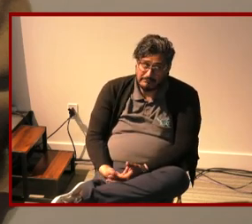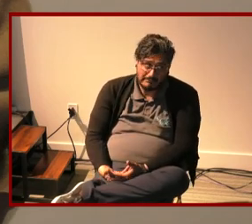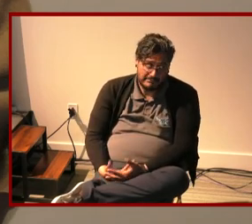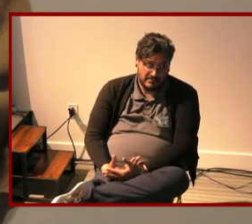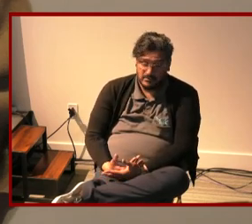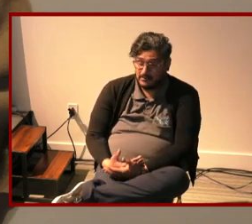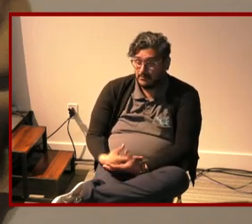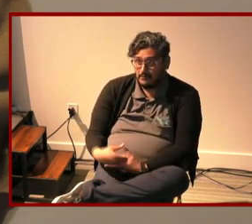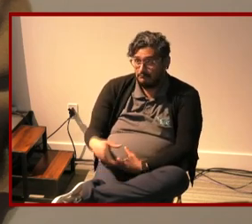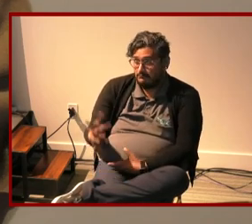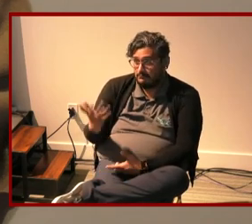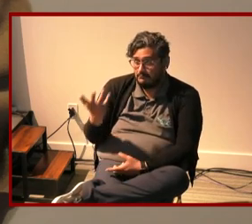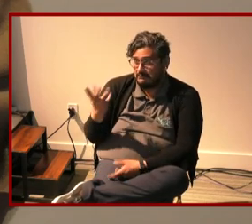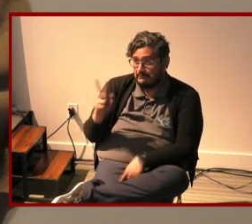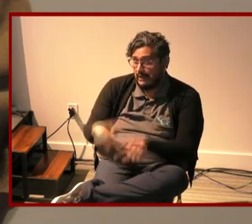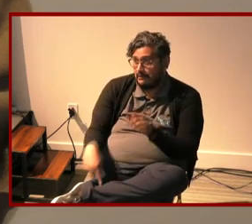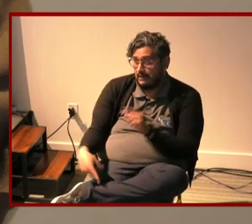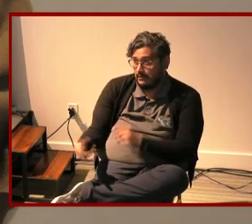i can't imagine